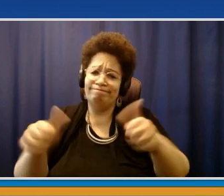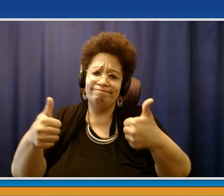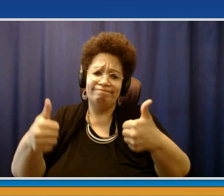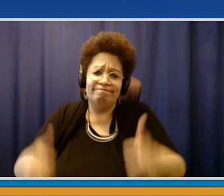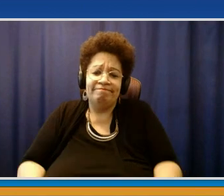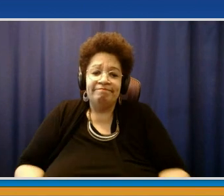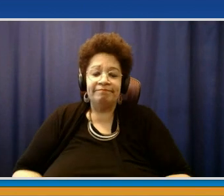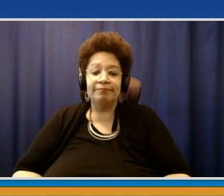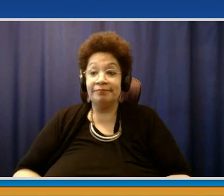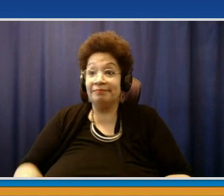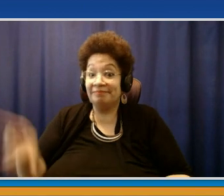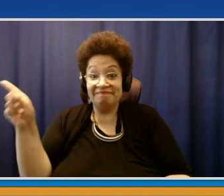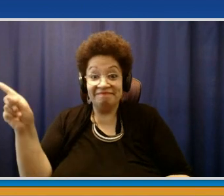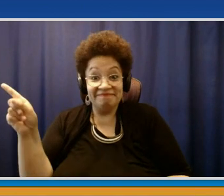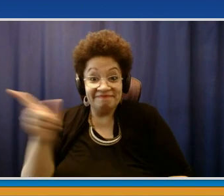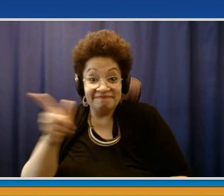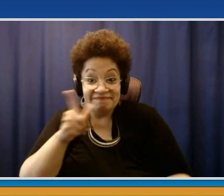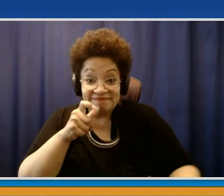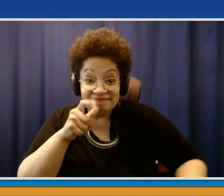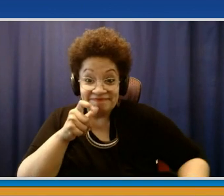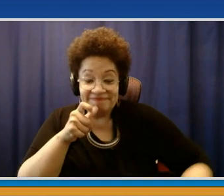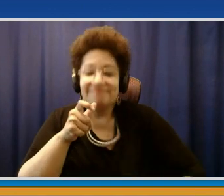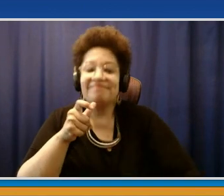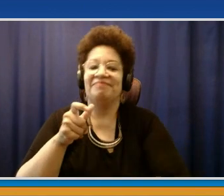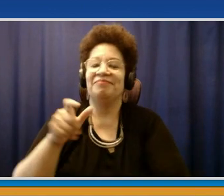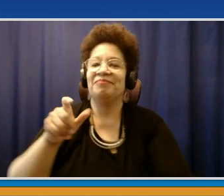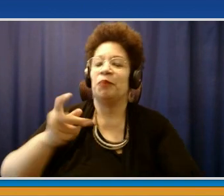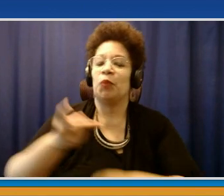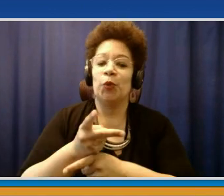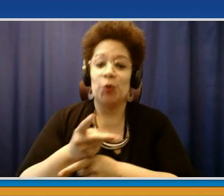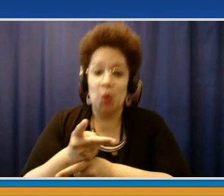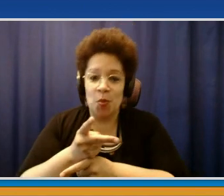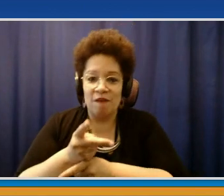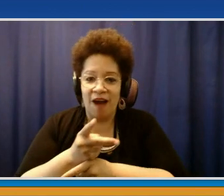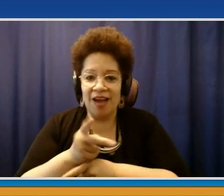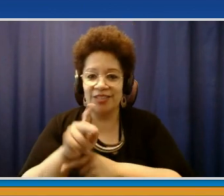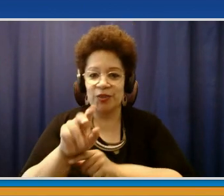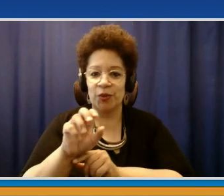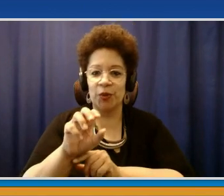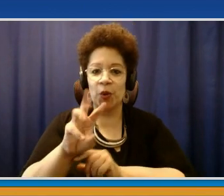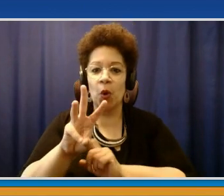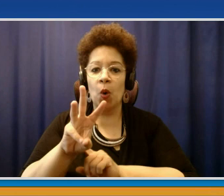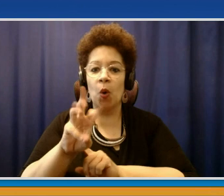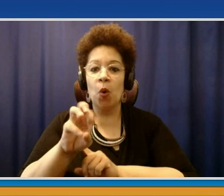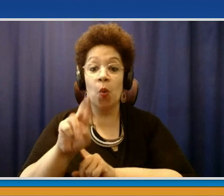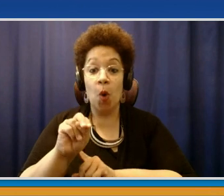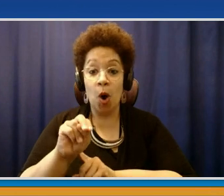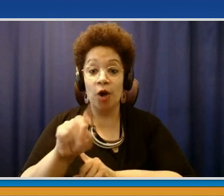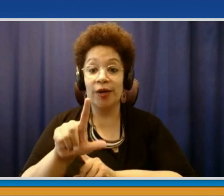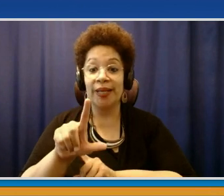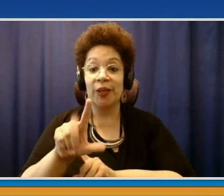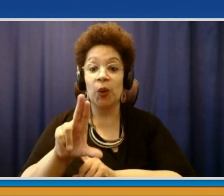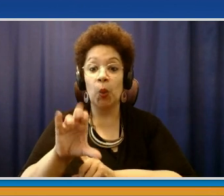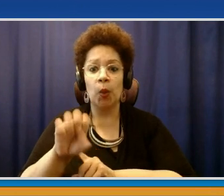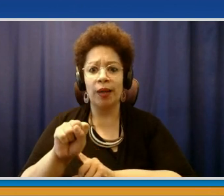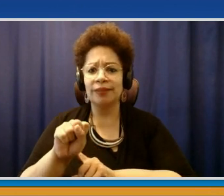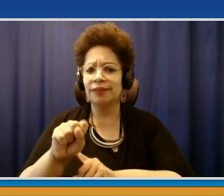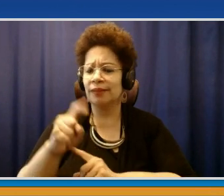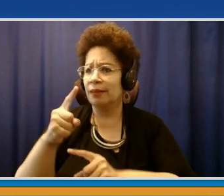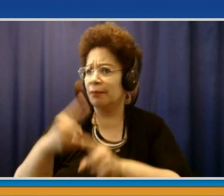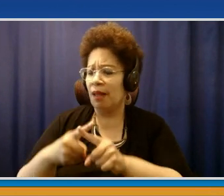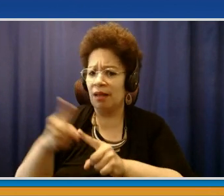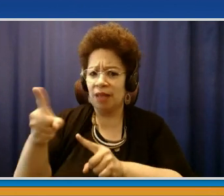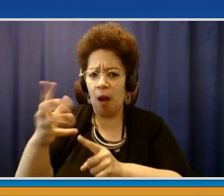Supervisor Warren Lucas from the town of North Salem. And I want to return the compliment that the men and women of your town have been terrific partners.